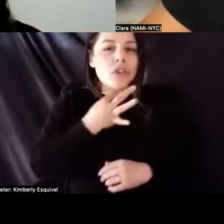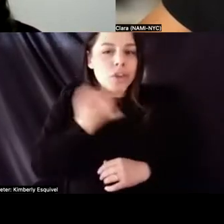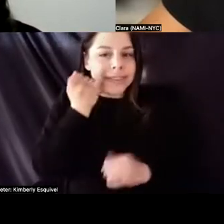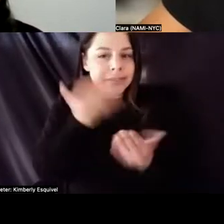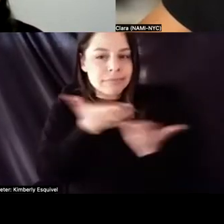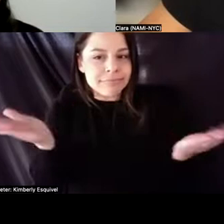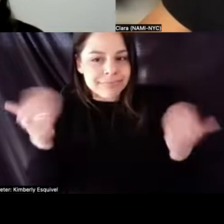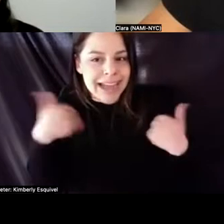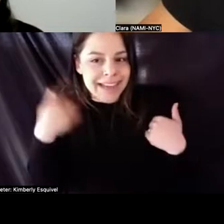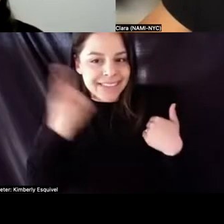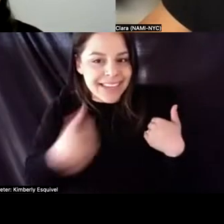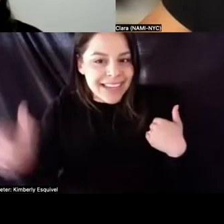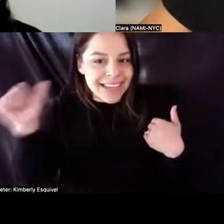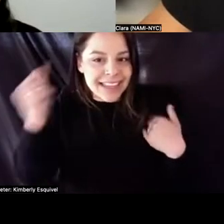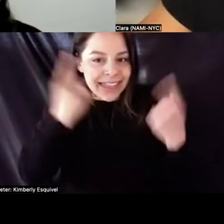on that.